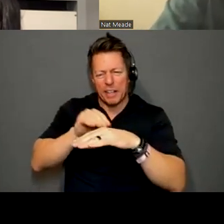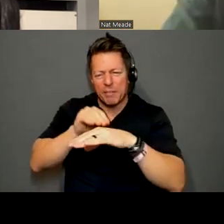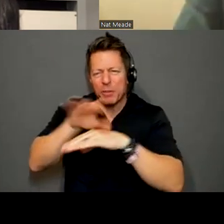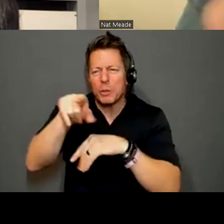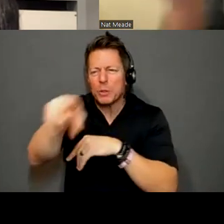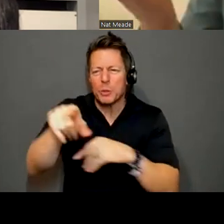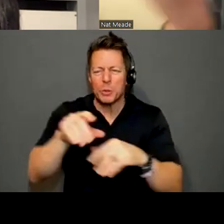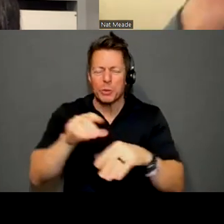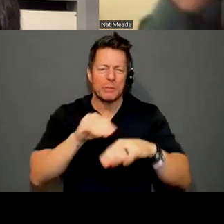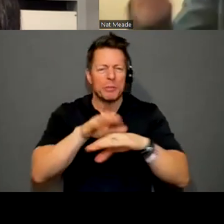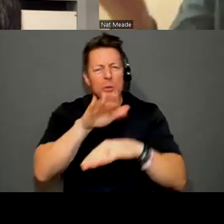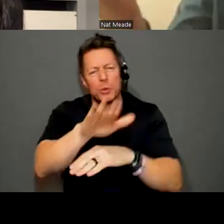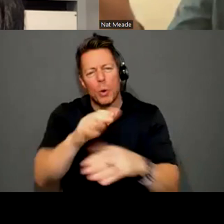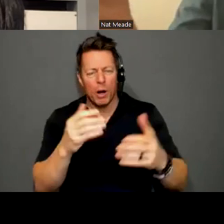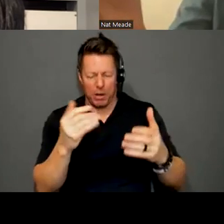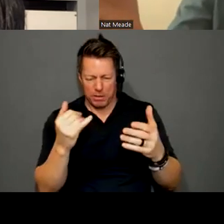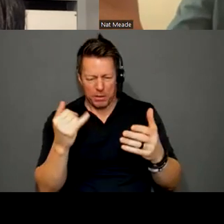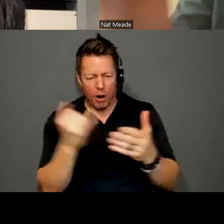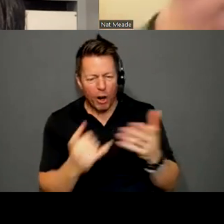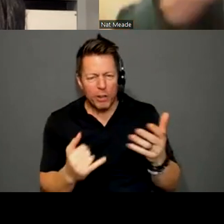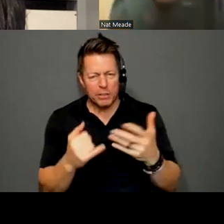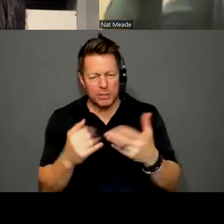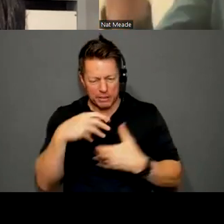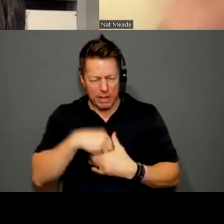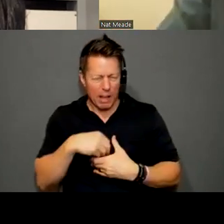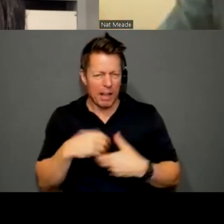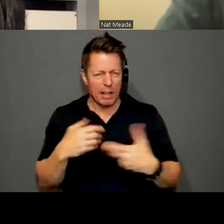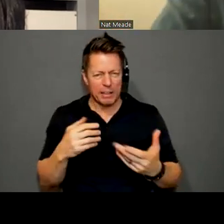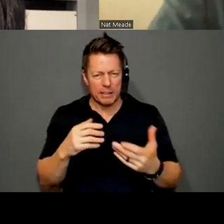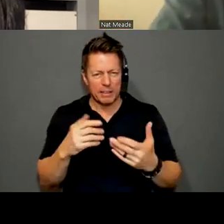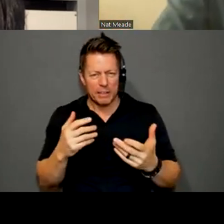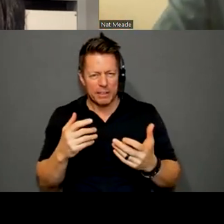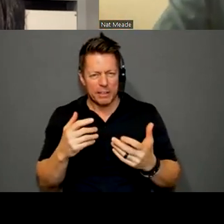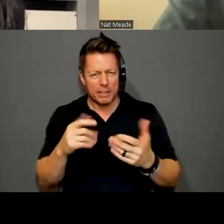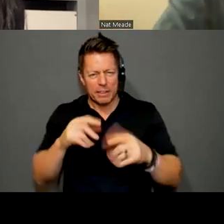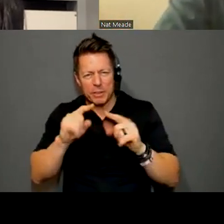the work, the different experiences of these different cities and cultures.